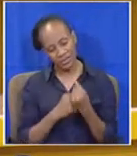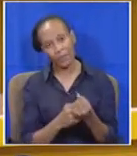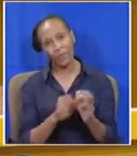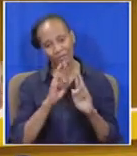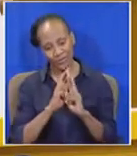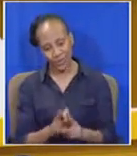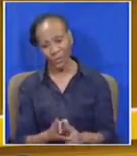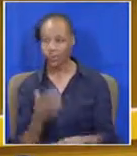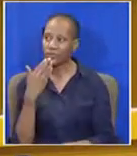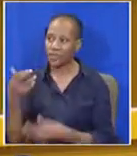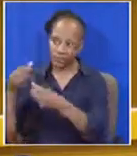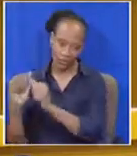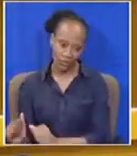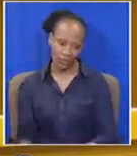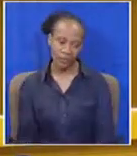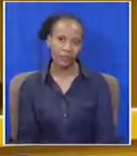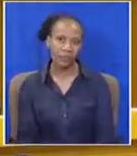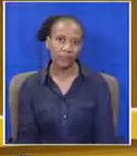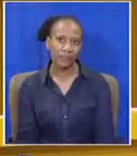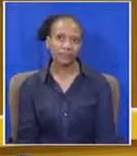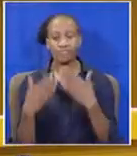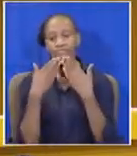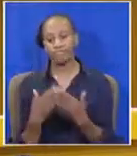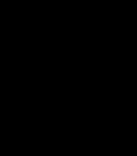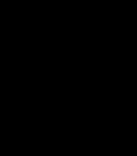report. Thank you, House Chair. Thank you, Honourable Member.